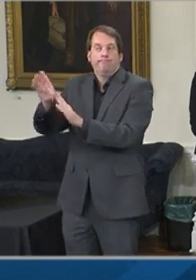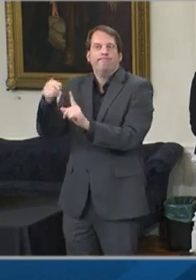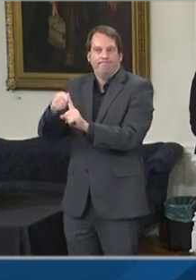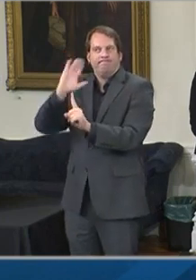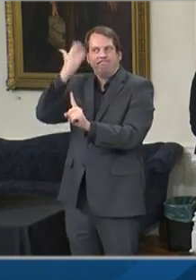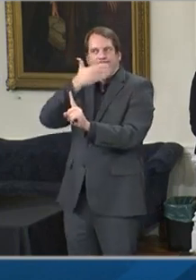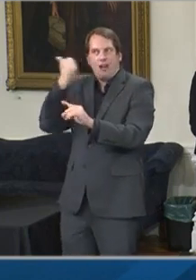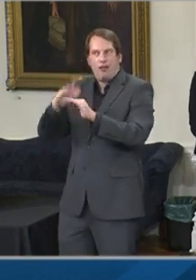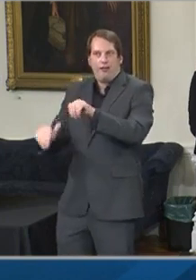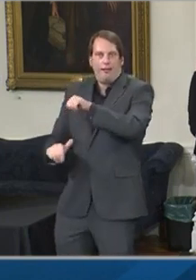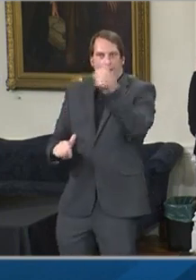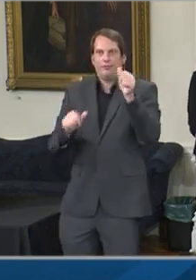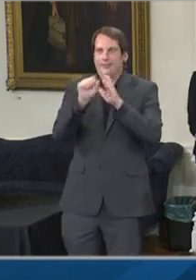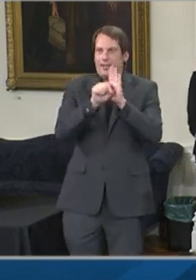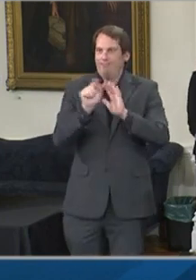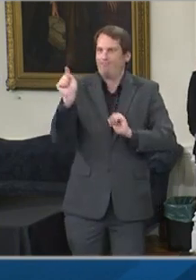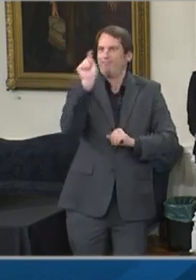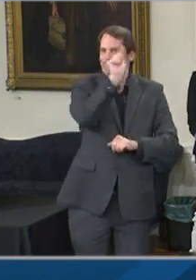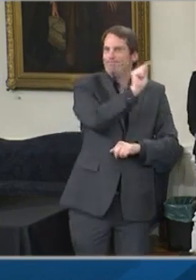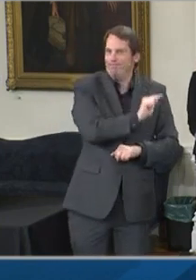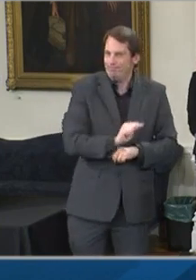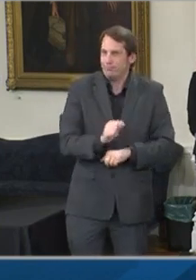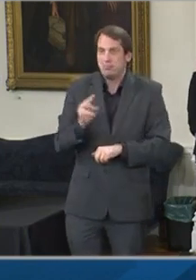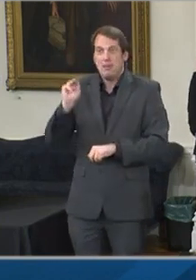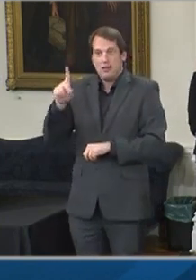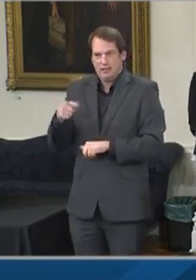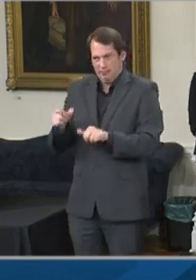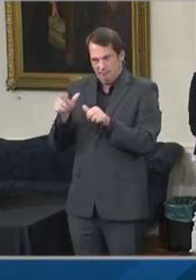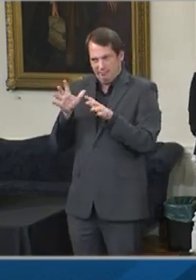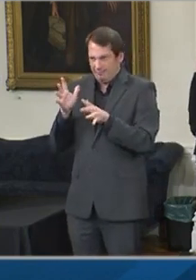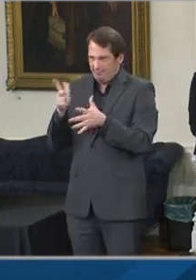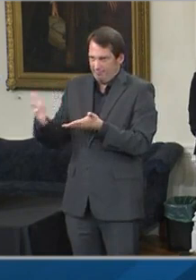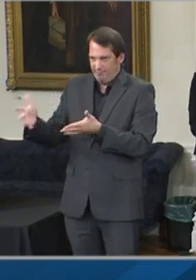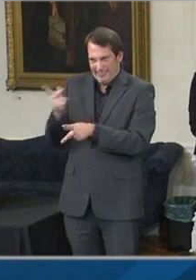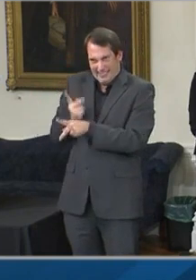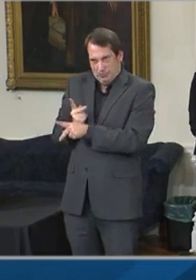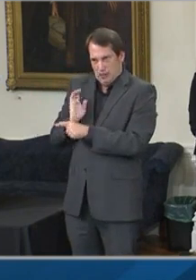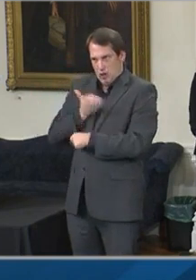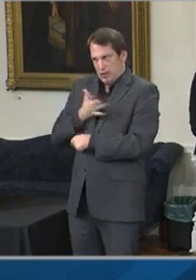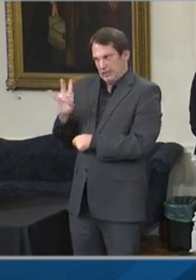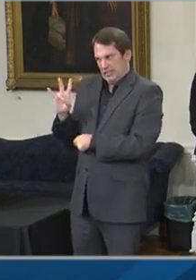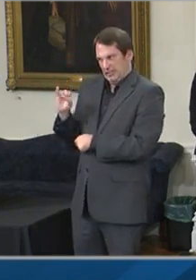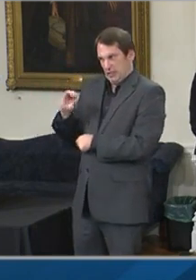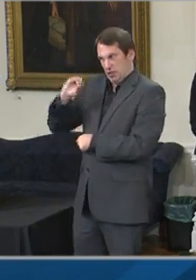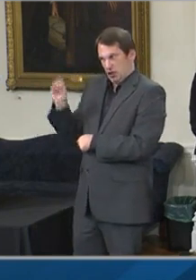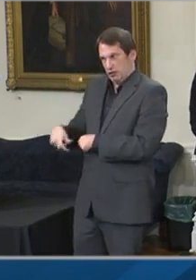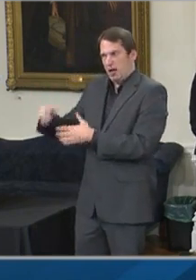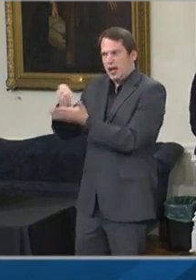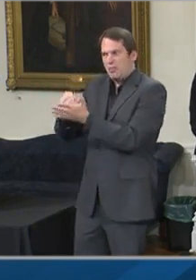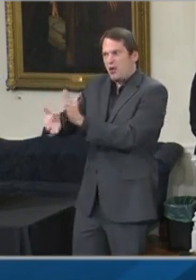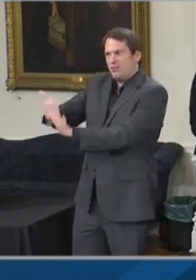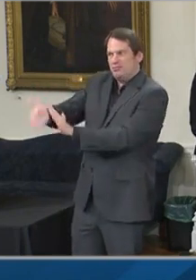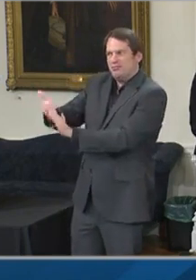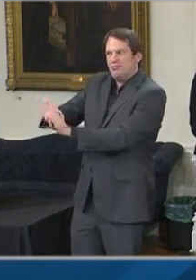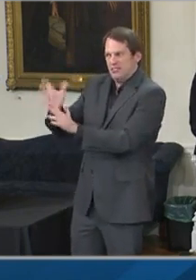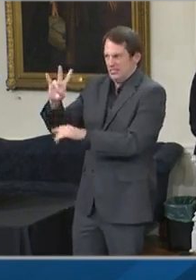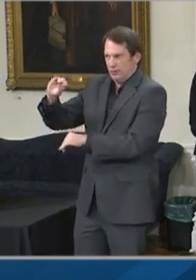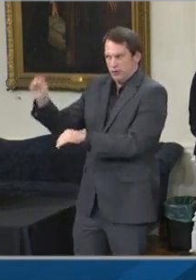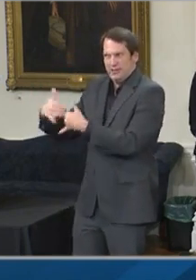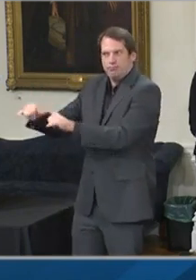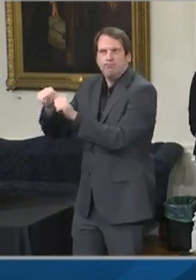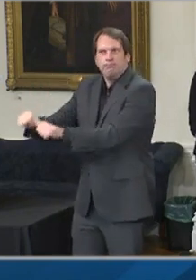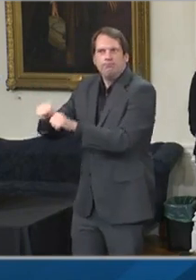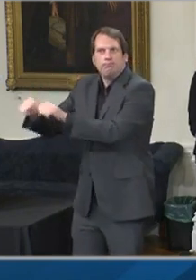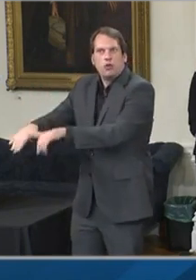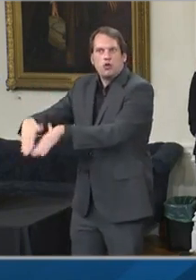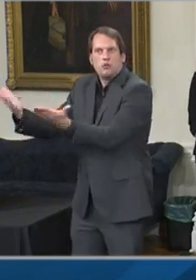able to keep more than 70% of our entire economy open throughout the entire crisis. We safely opened 98%